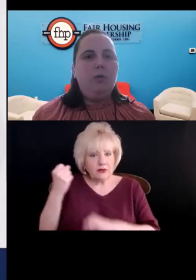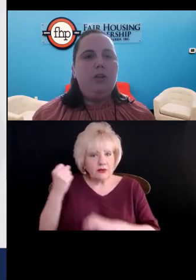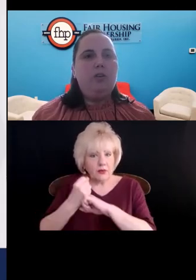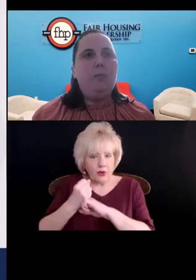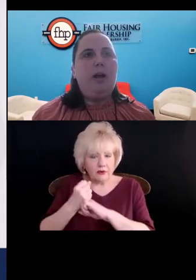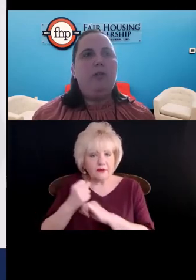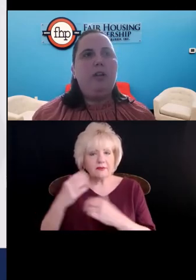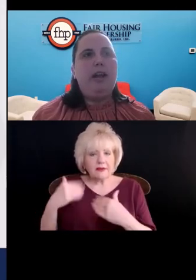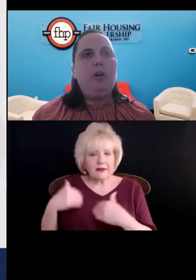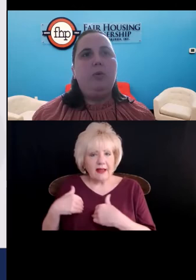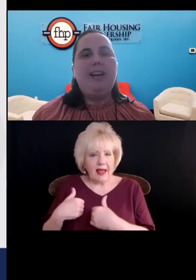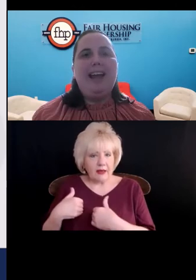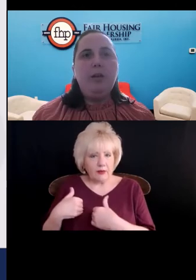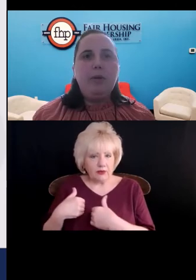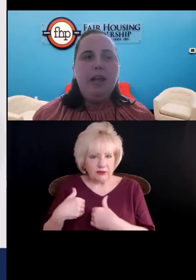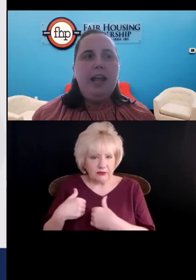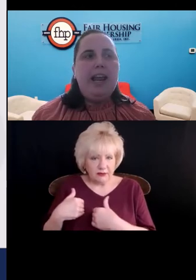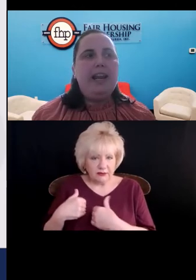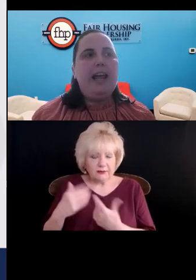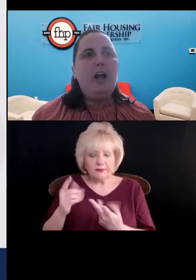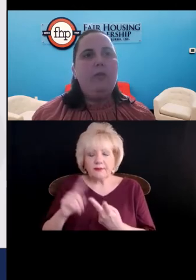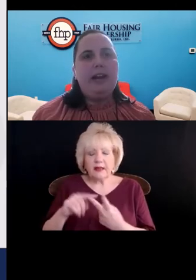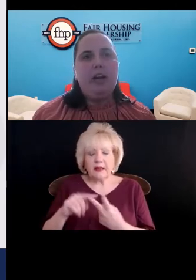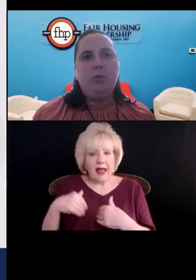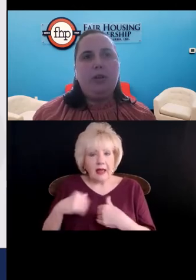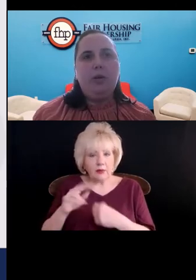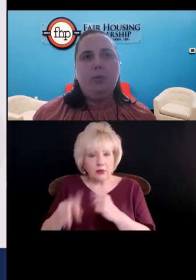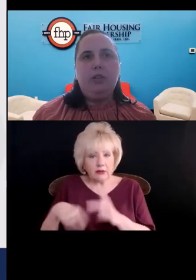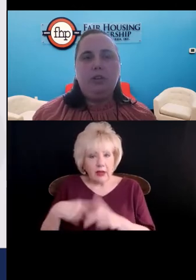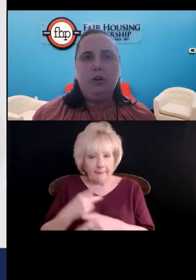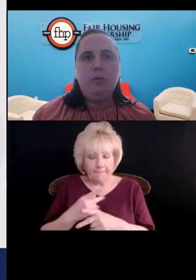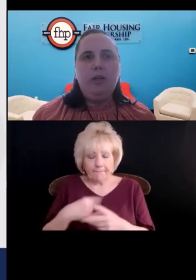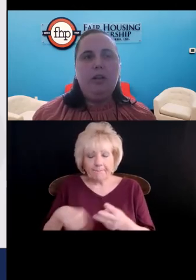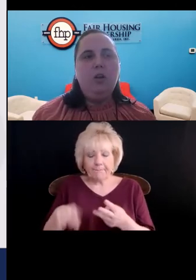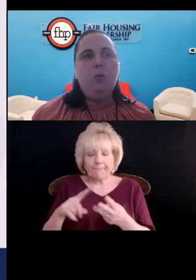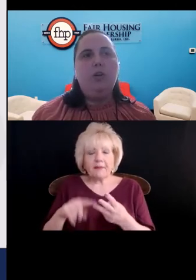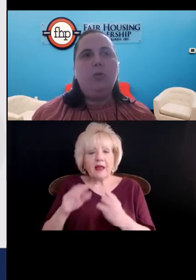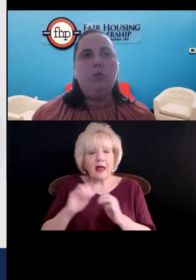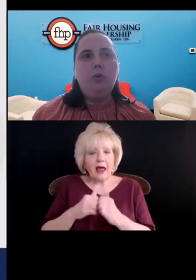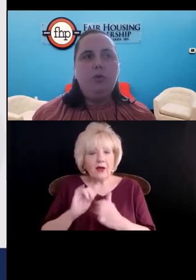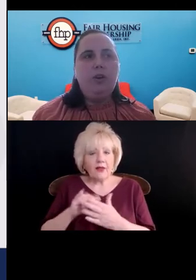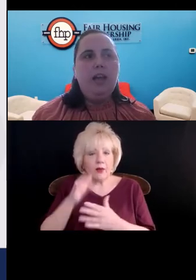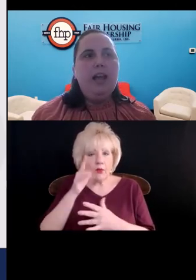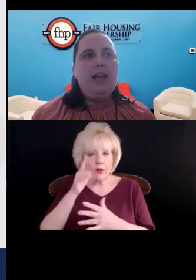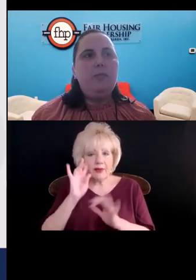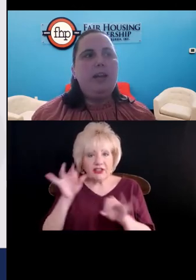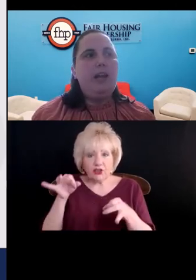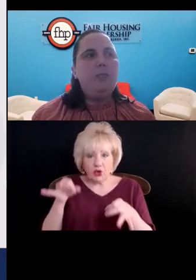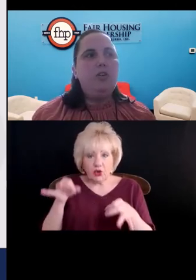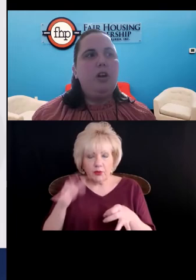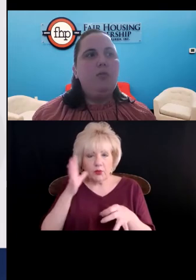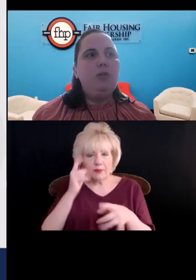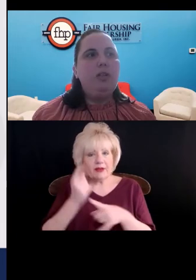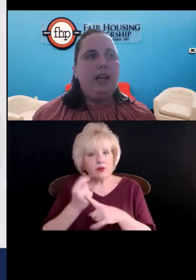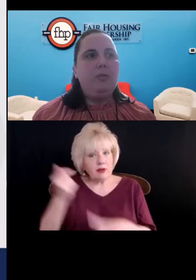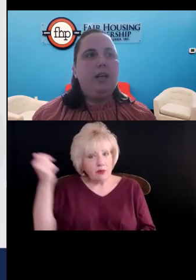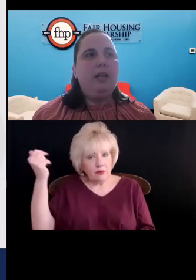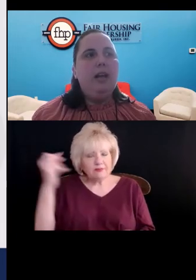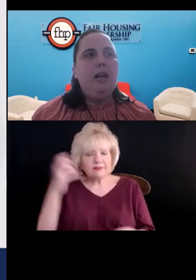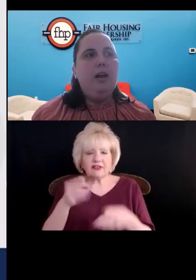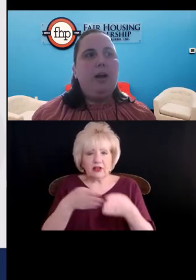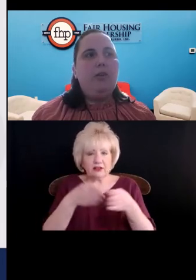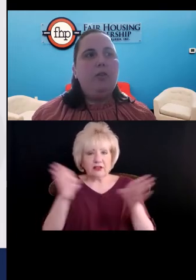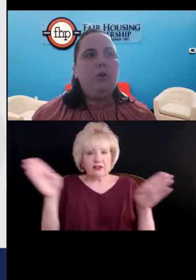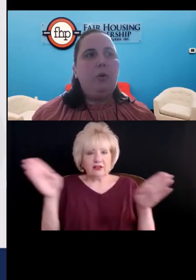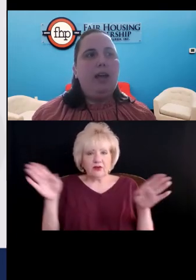the requirements about the animal type and how that animal type was determined was removed. And it became a general statement